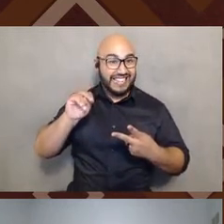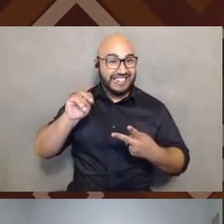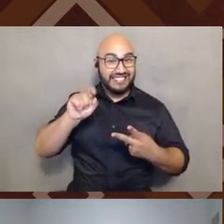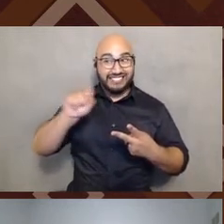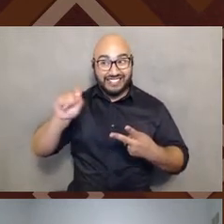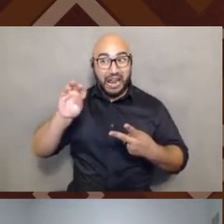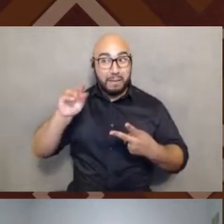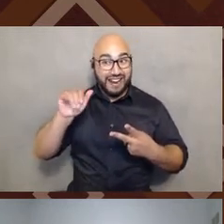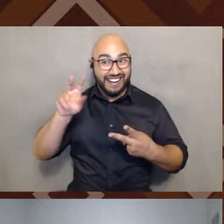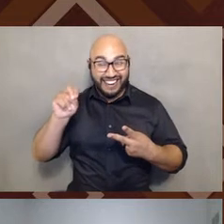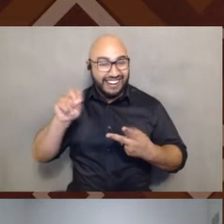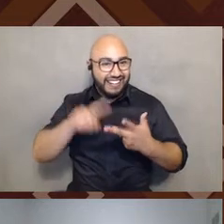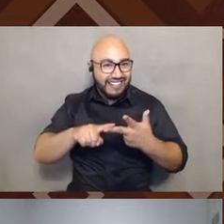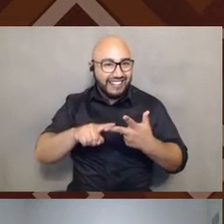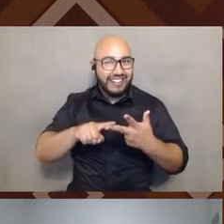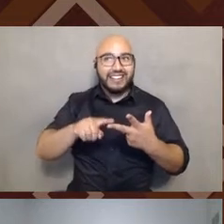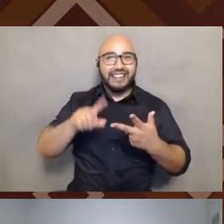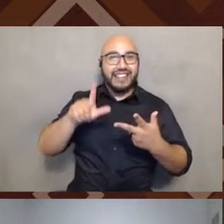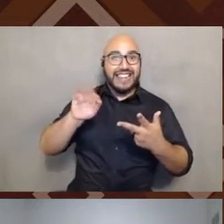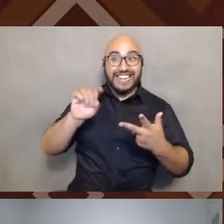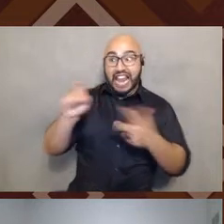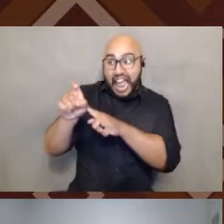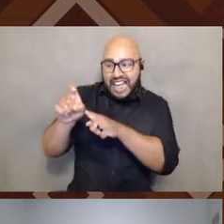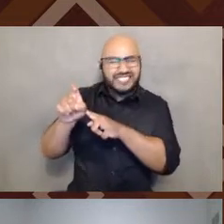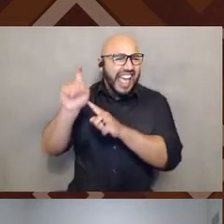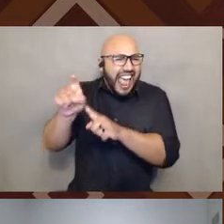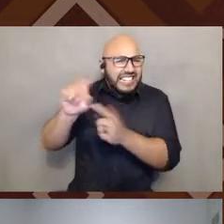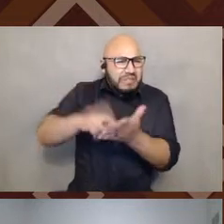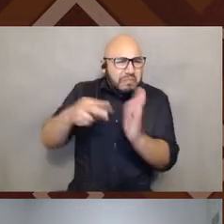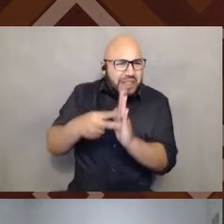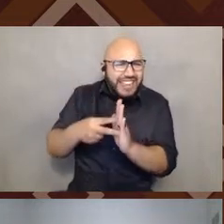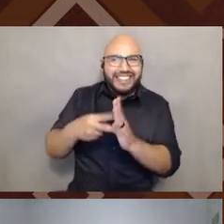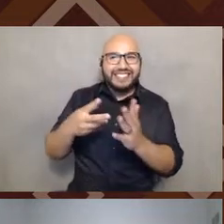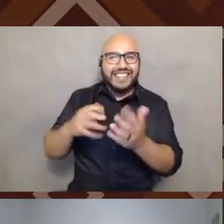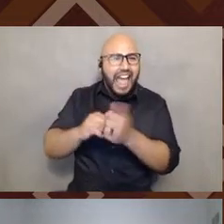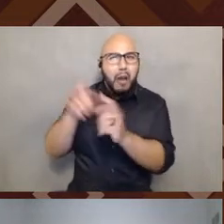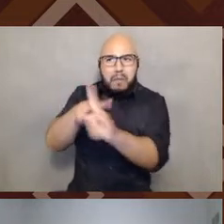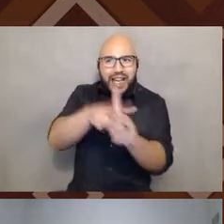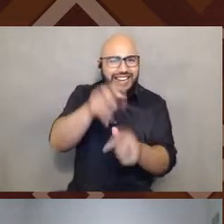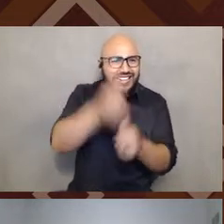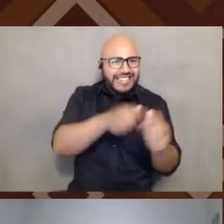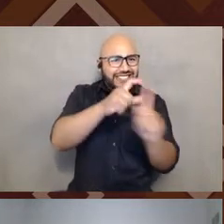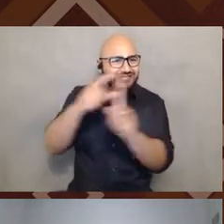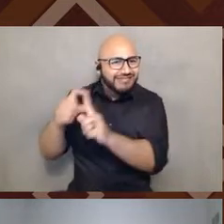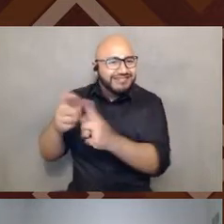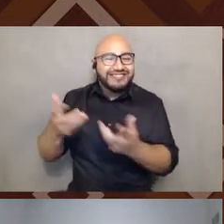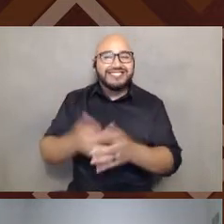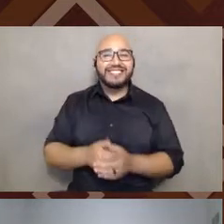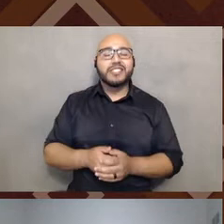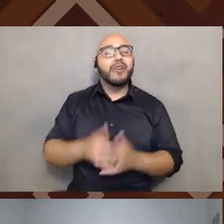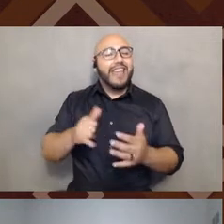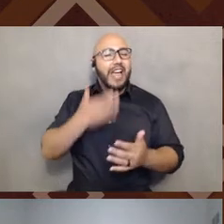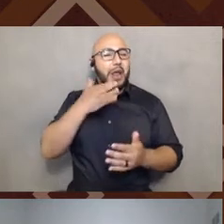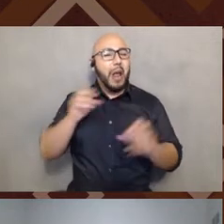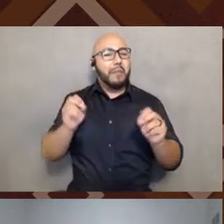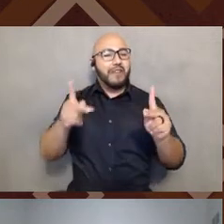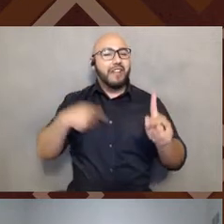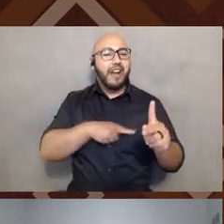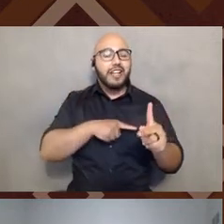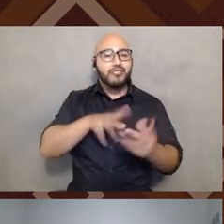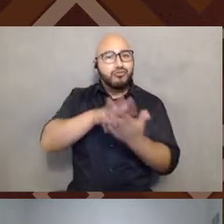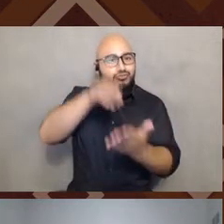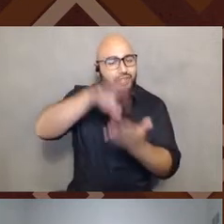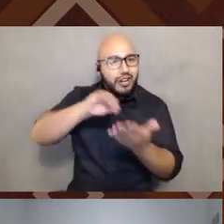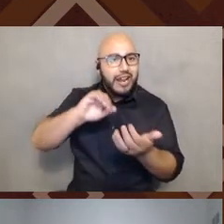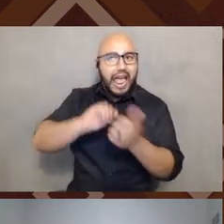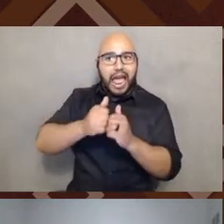in all of these terms now? And so, it'll be a great opportunity for us to kind of learn what has influenced that